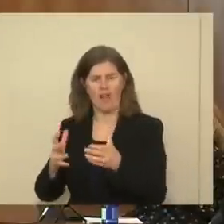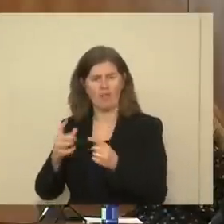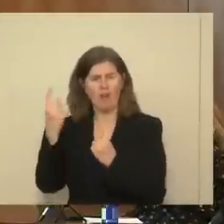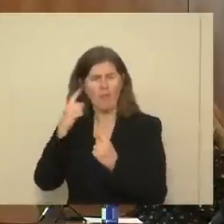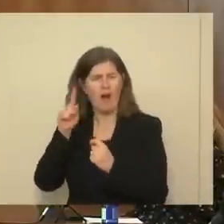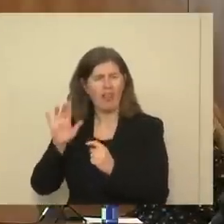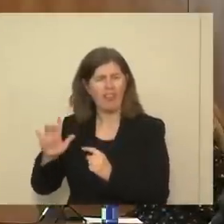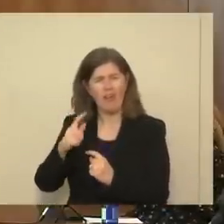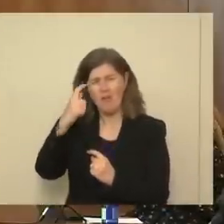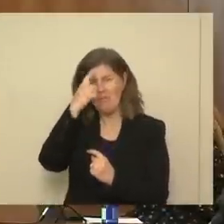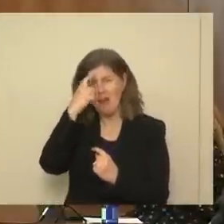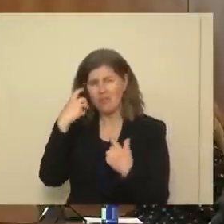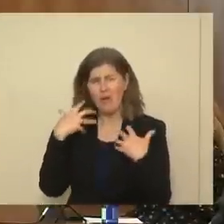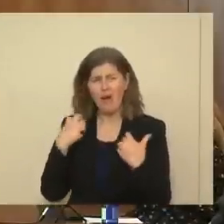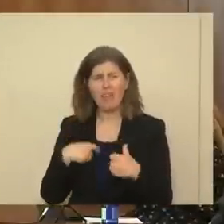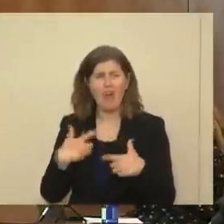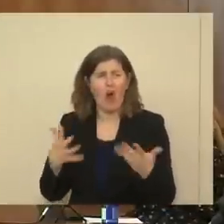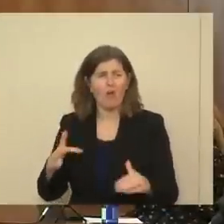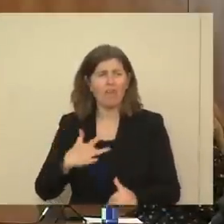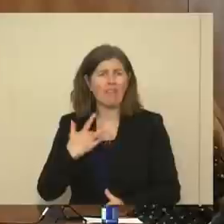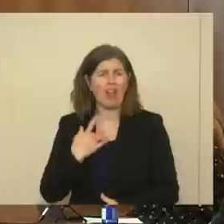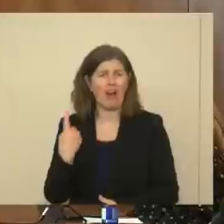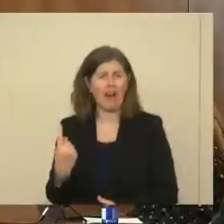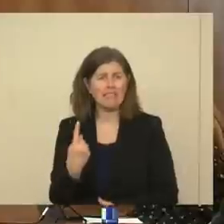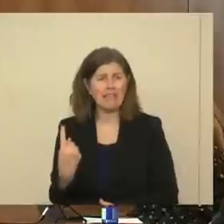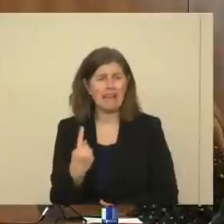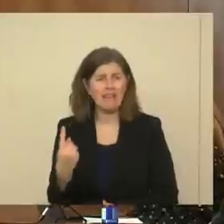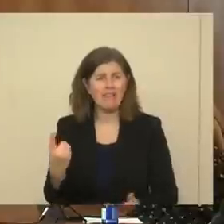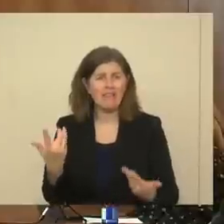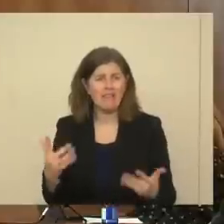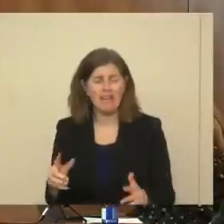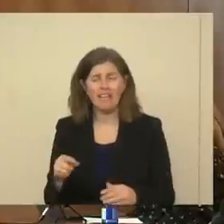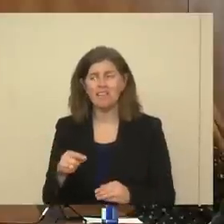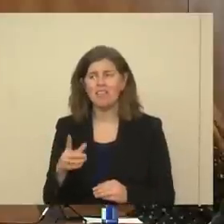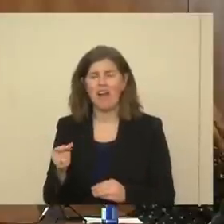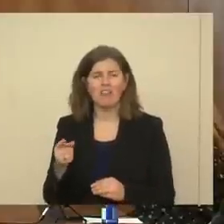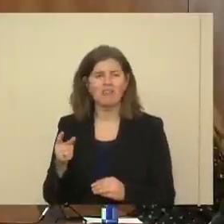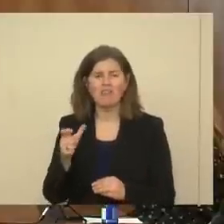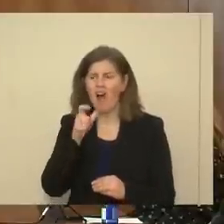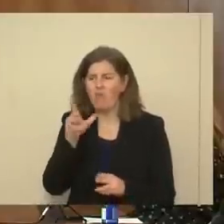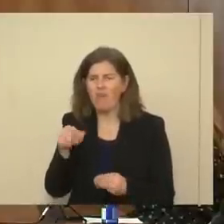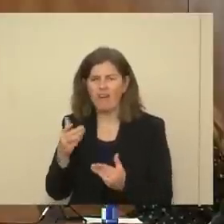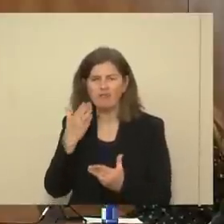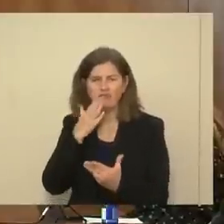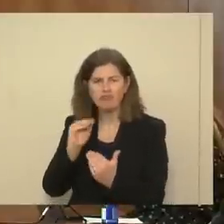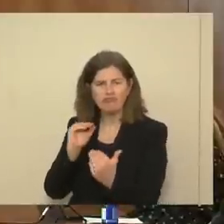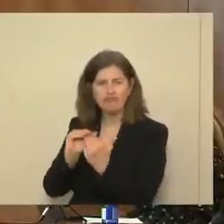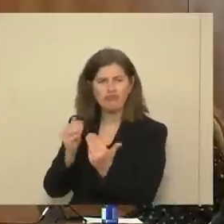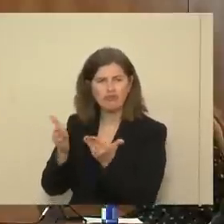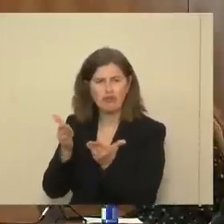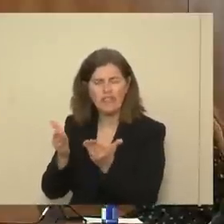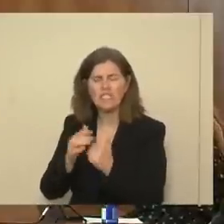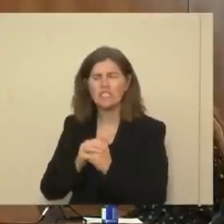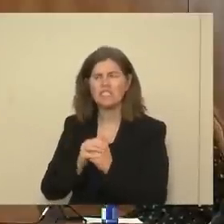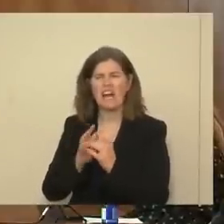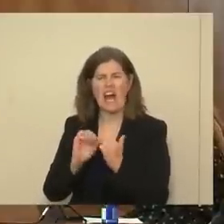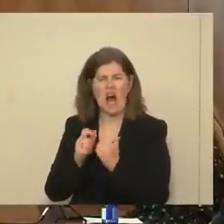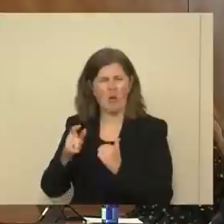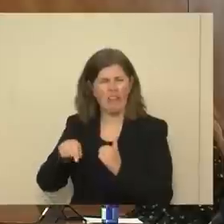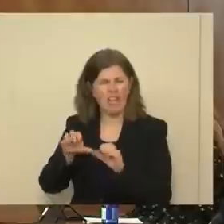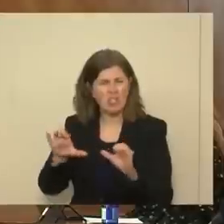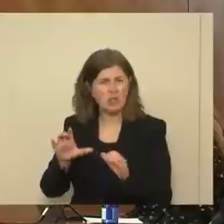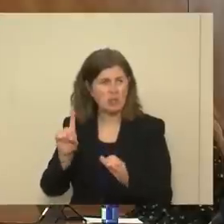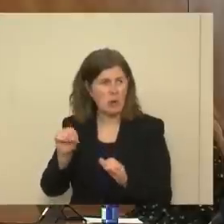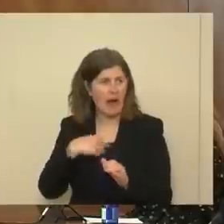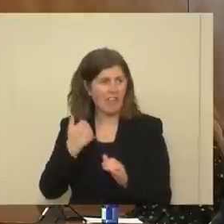health. I know it's already an isolated population and underserved in some respects. How are they doing? Do you